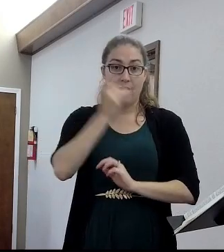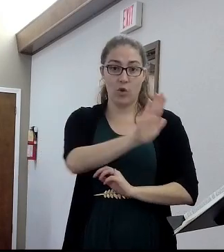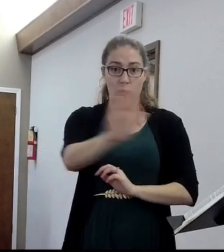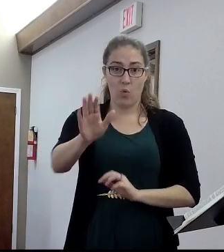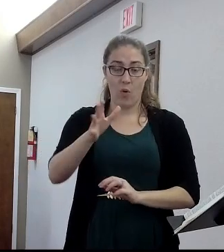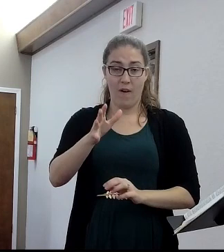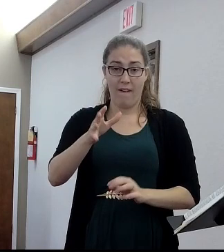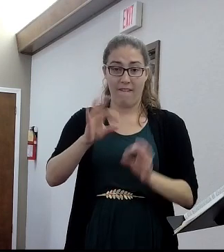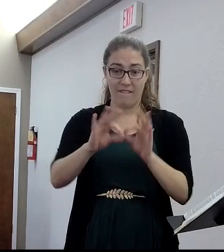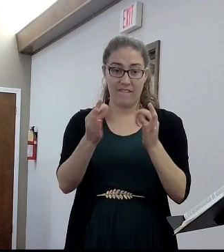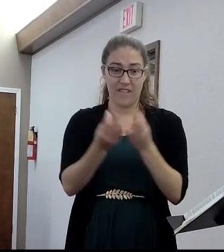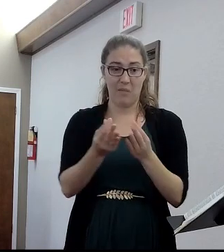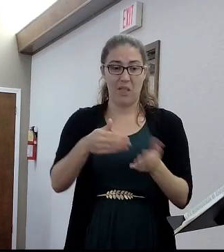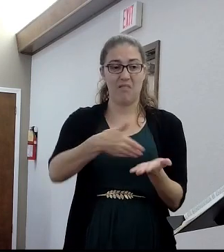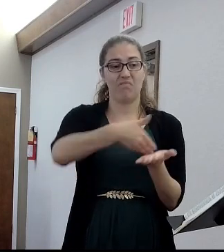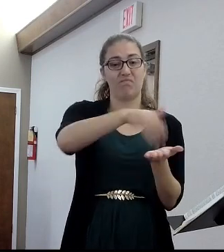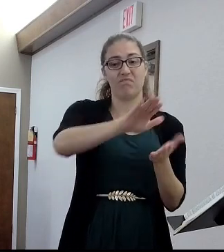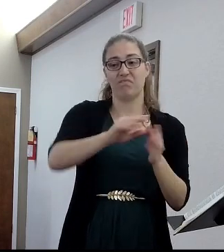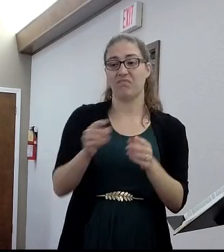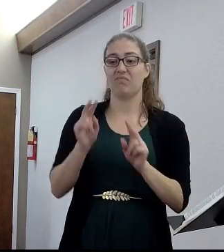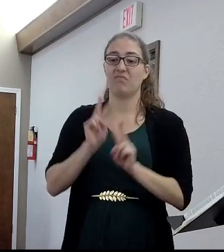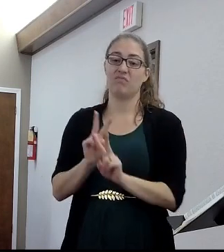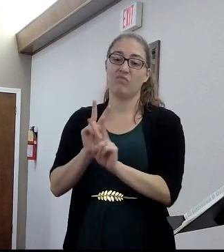And dead men can't be my tenant.